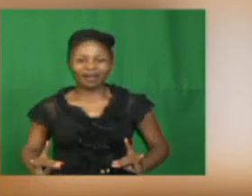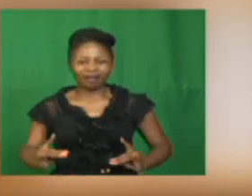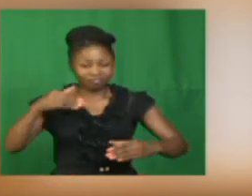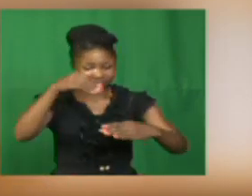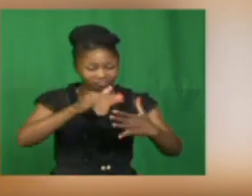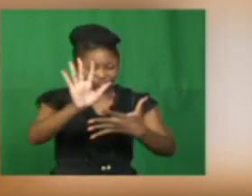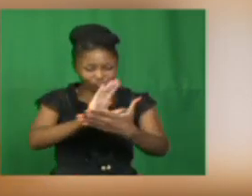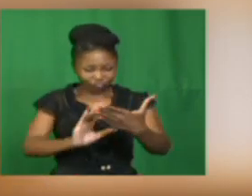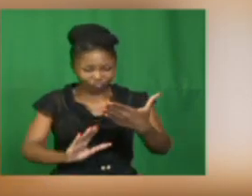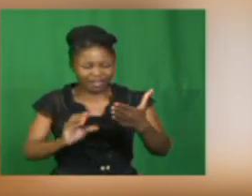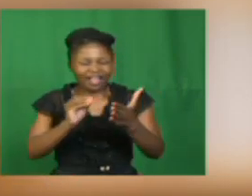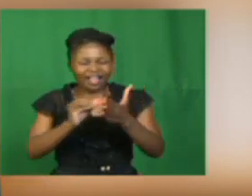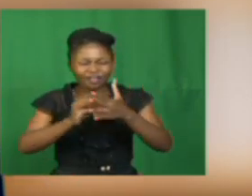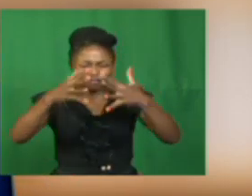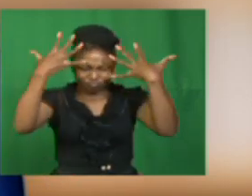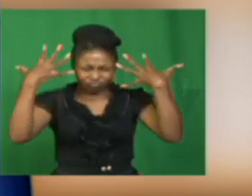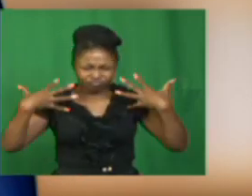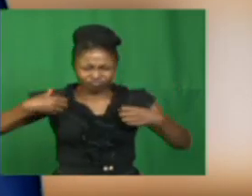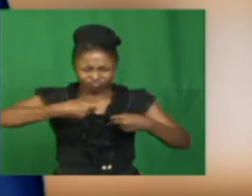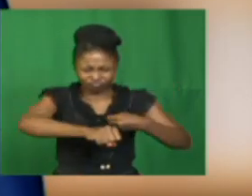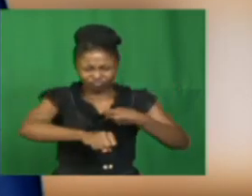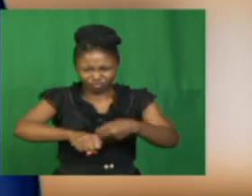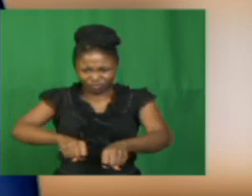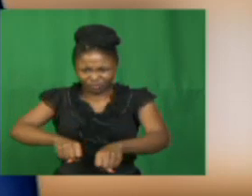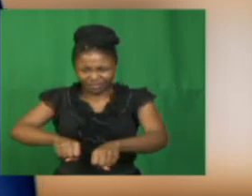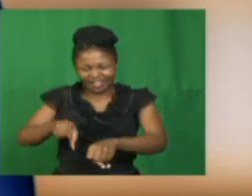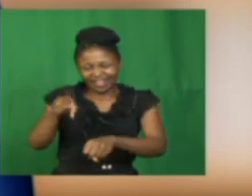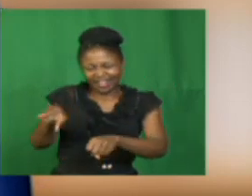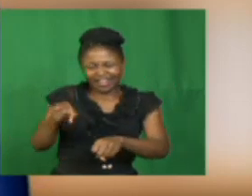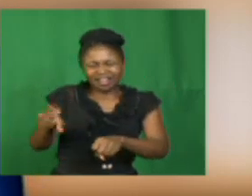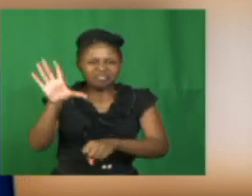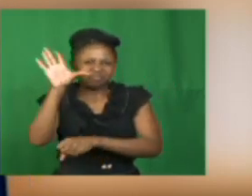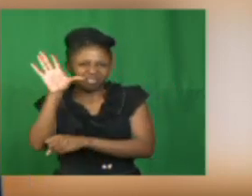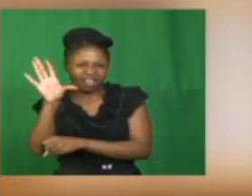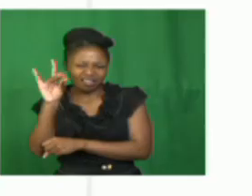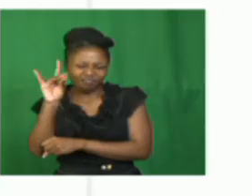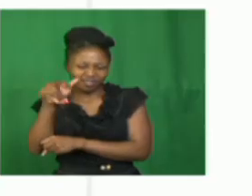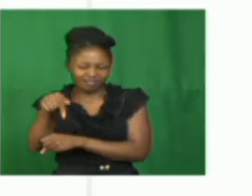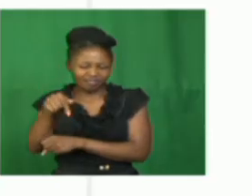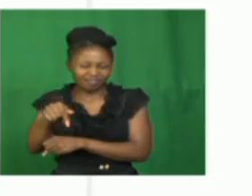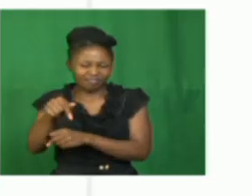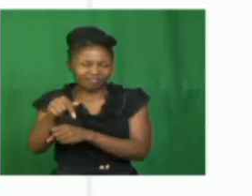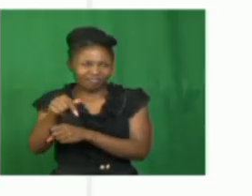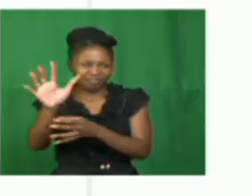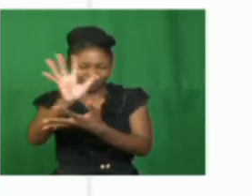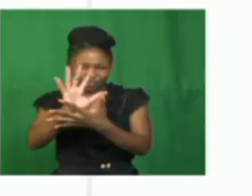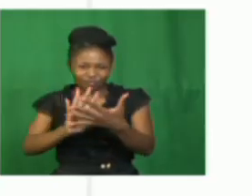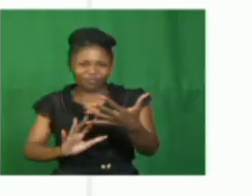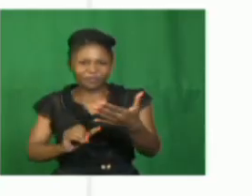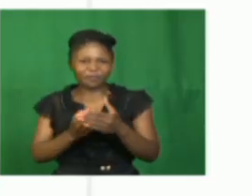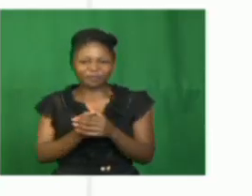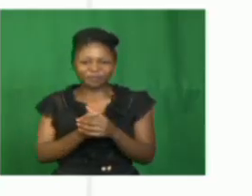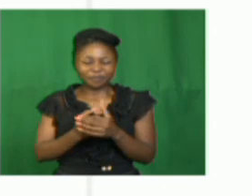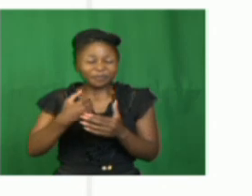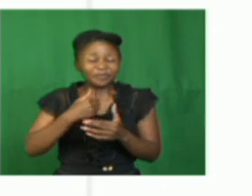a lion as an animal character. I hope, we are bearing in mind that, right